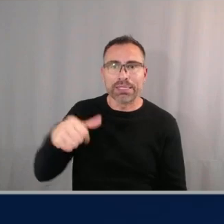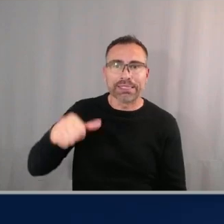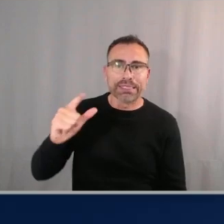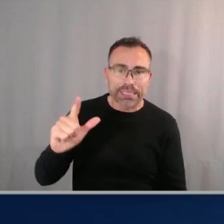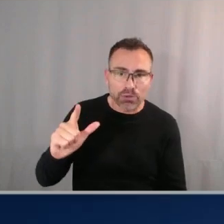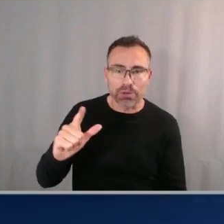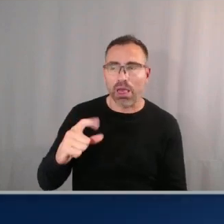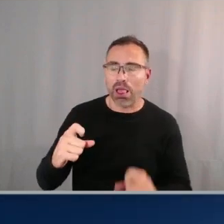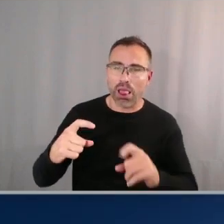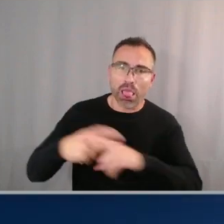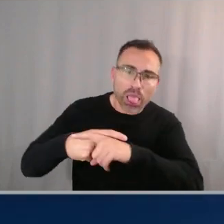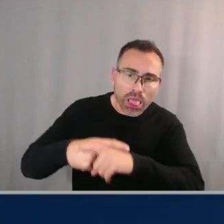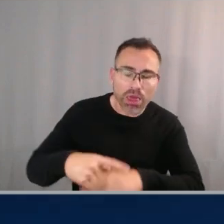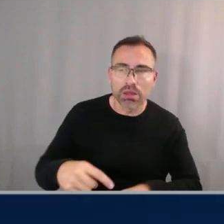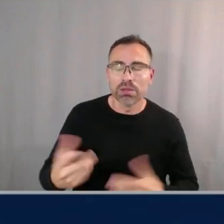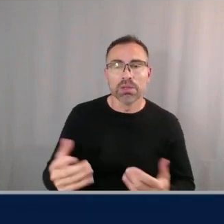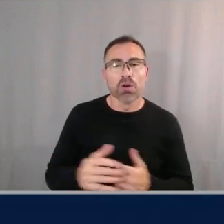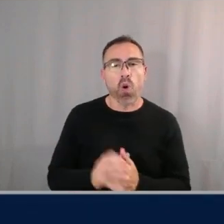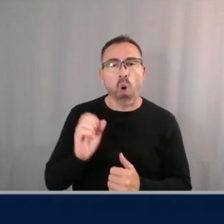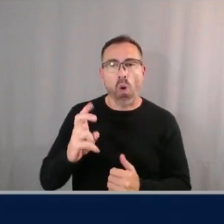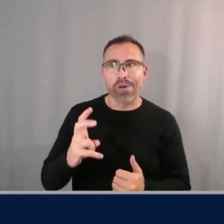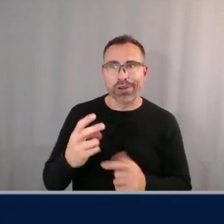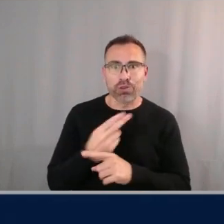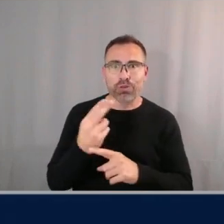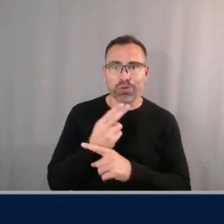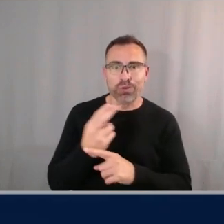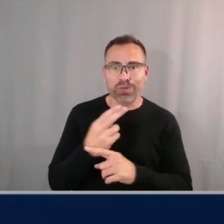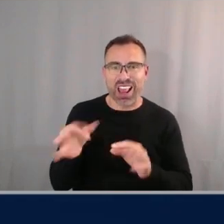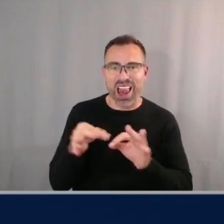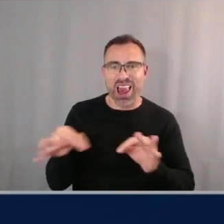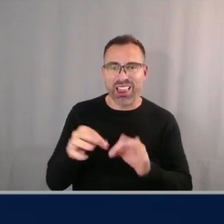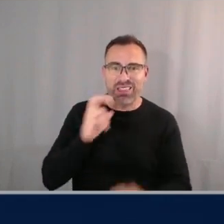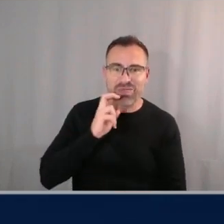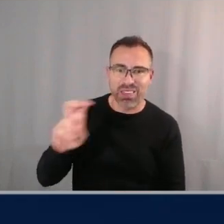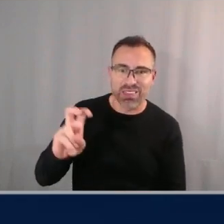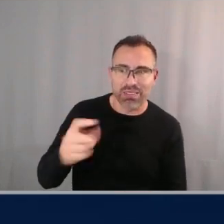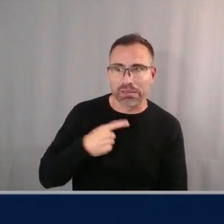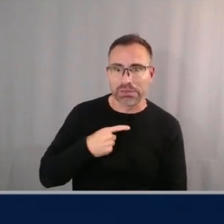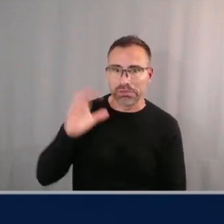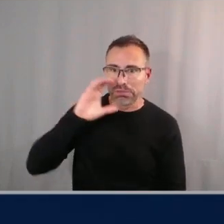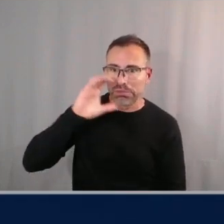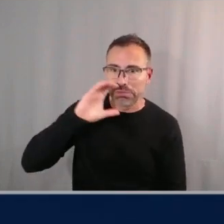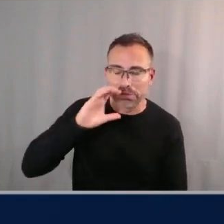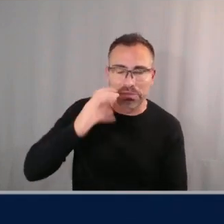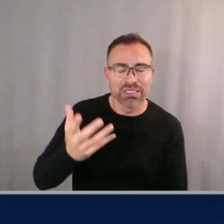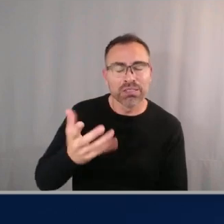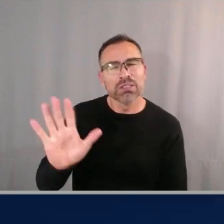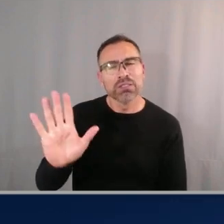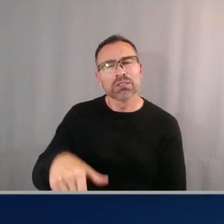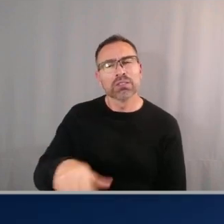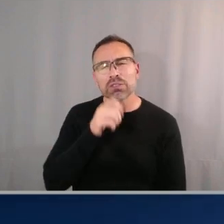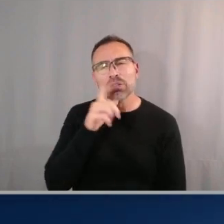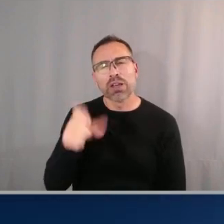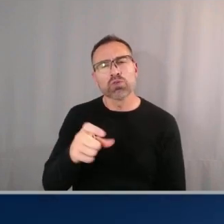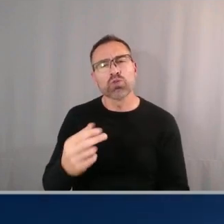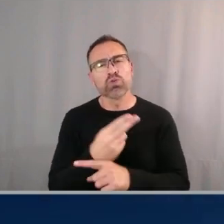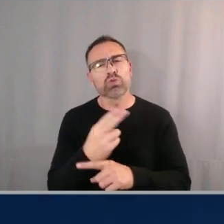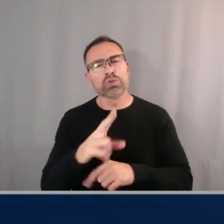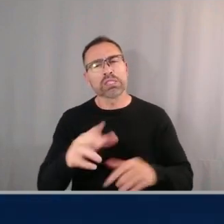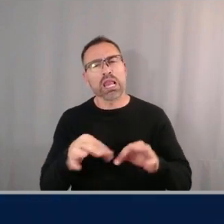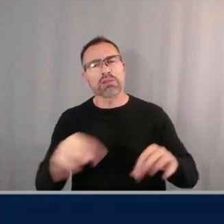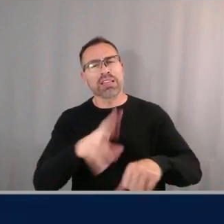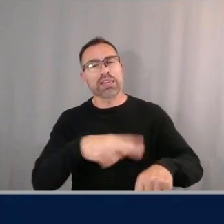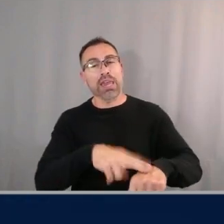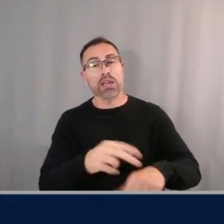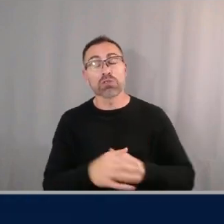mathematician's favorite language is python to go and figure out exactly what they need to get how to get it and you know the thing we don't